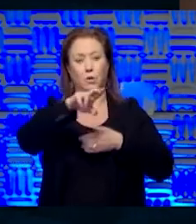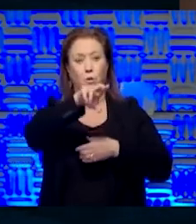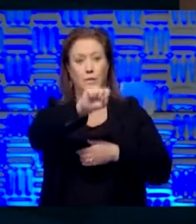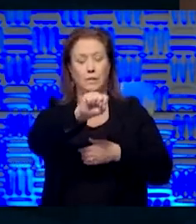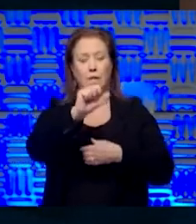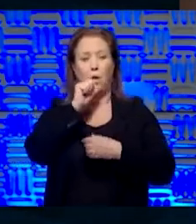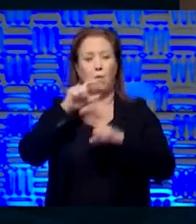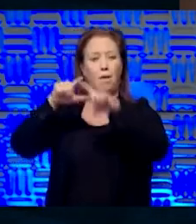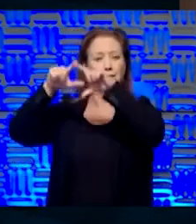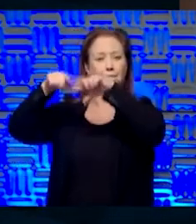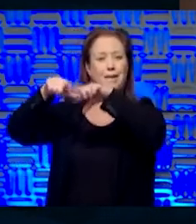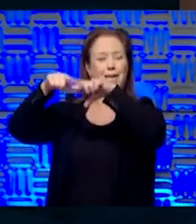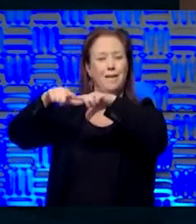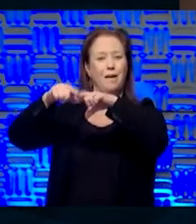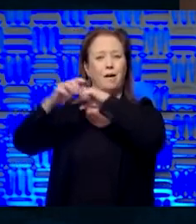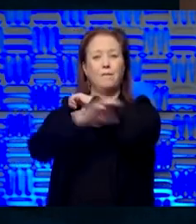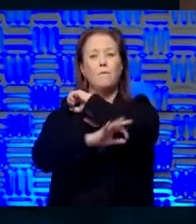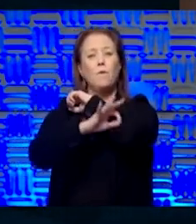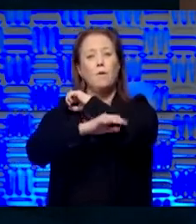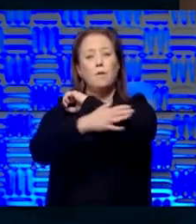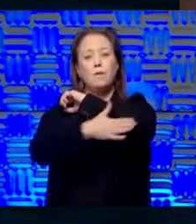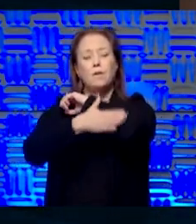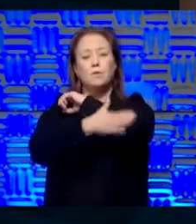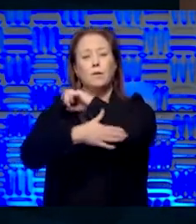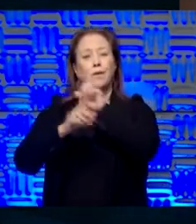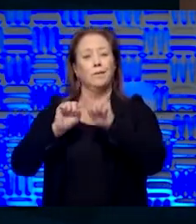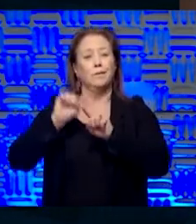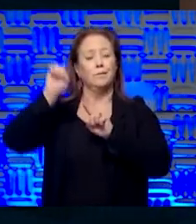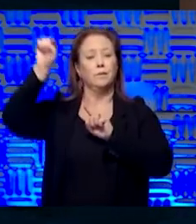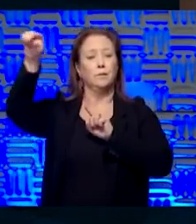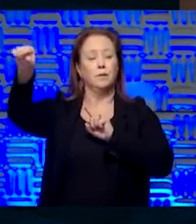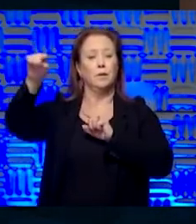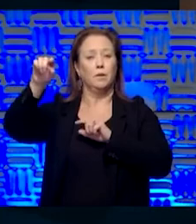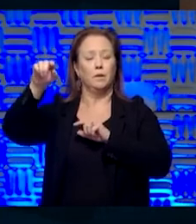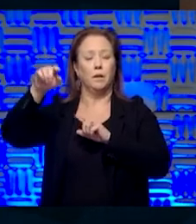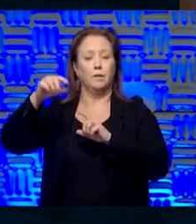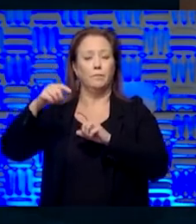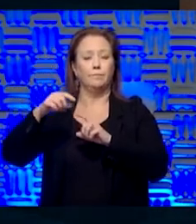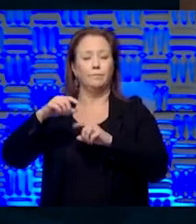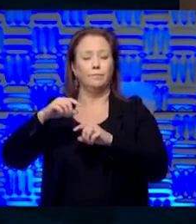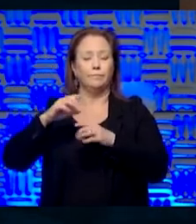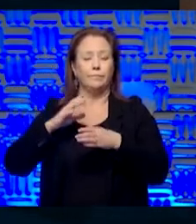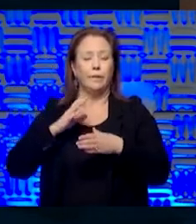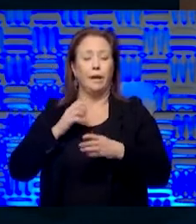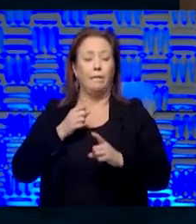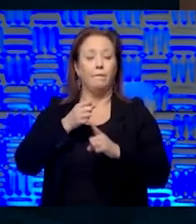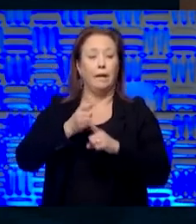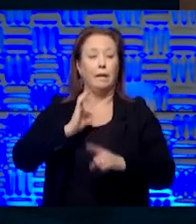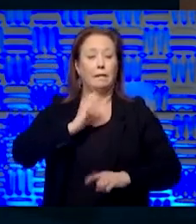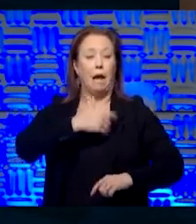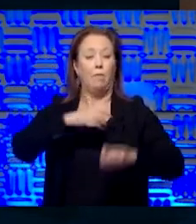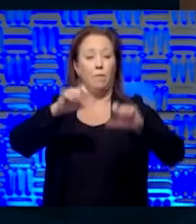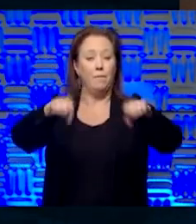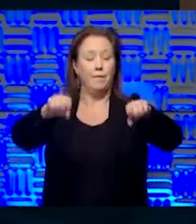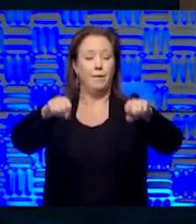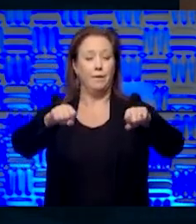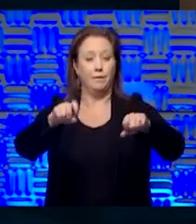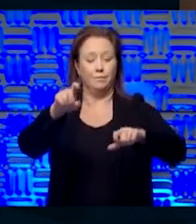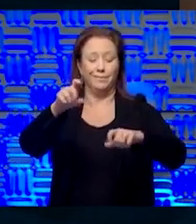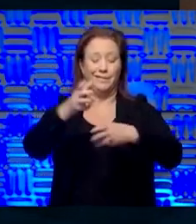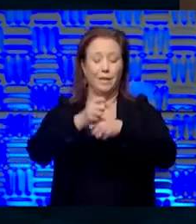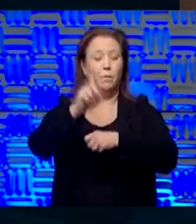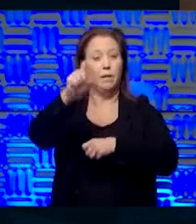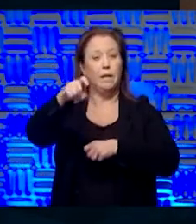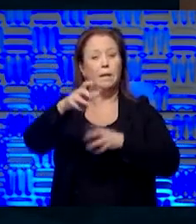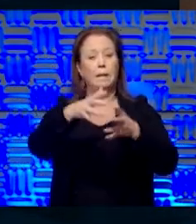we're not reliant upon a foreign country or distance impeding our ability to get what we need. Americans ought to